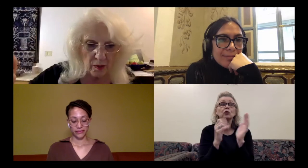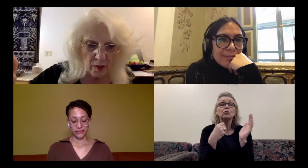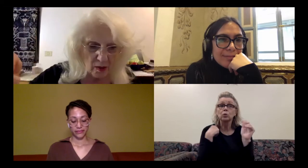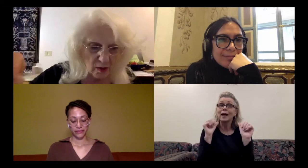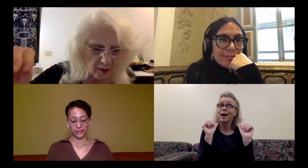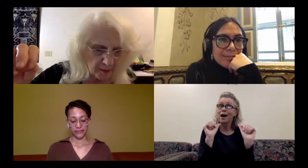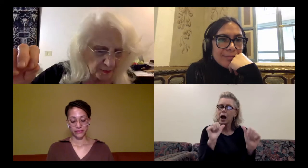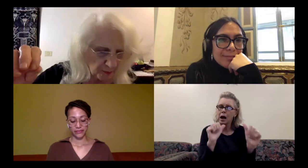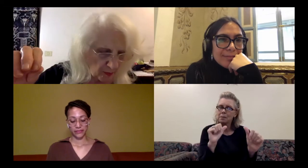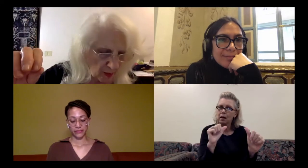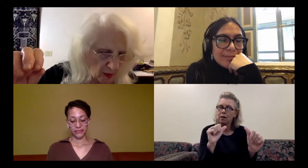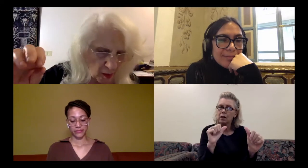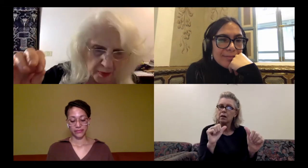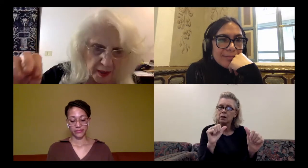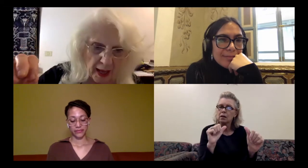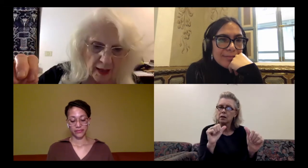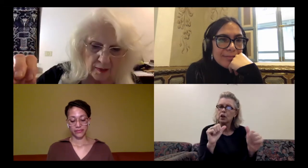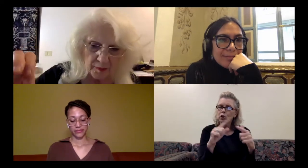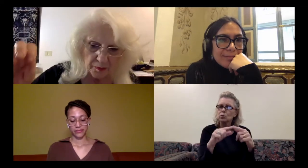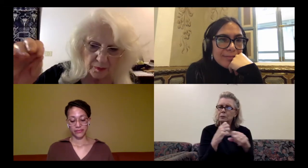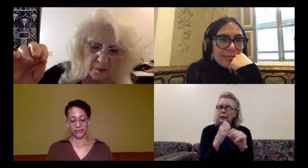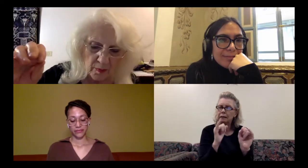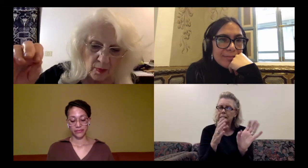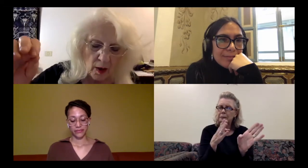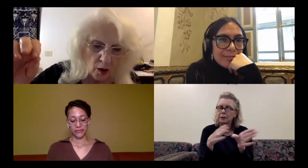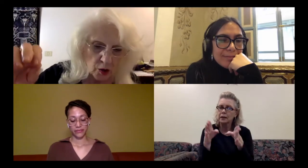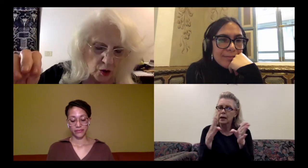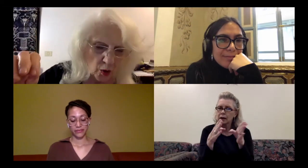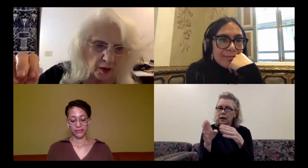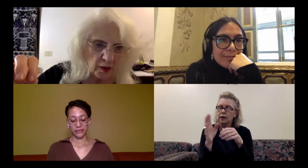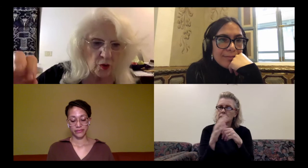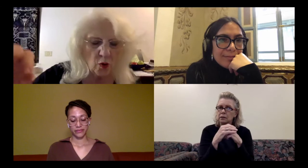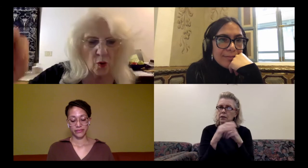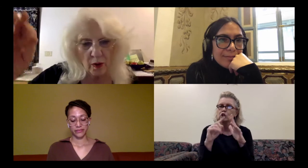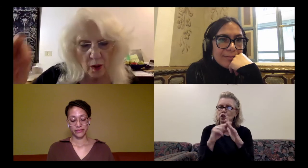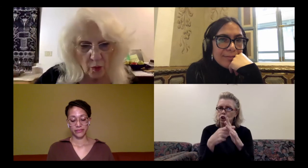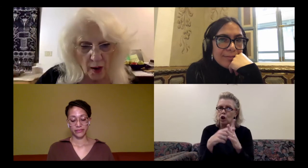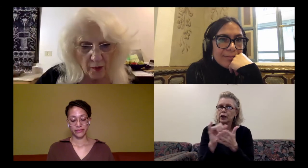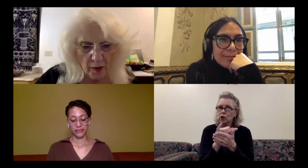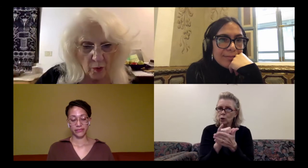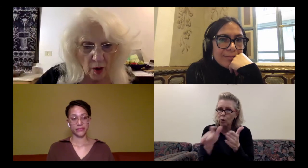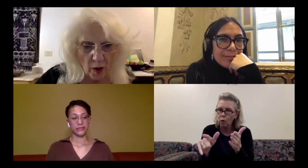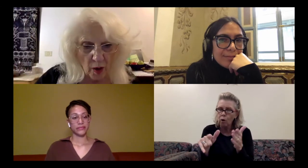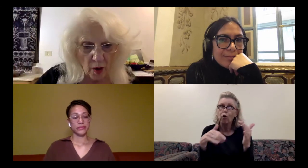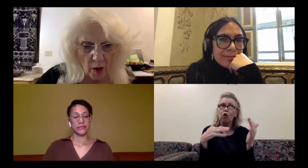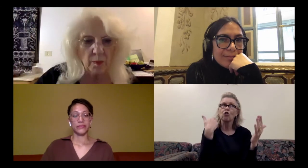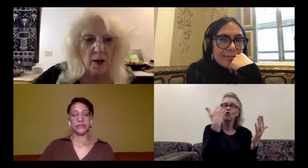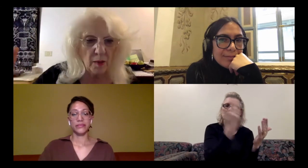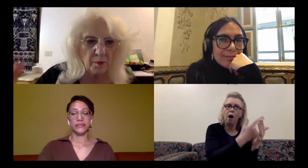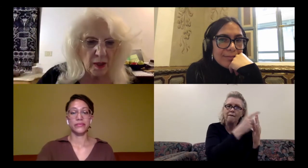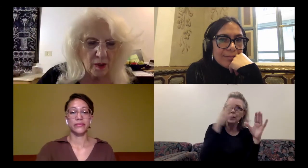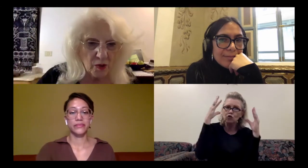make this, uh, plan starting in New York, arriving in Rotterdam,